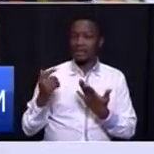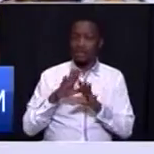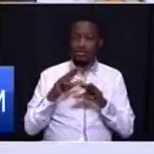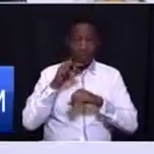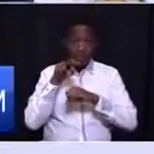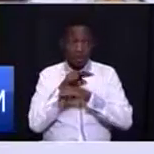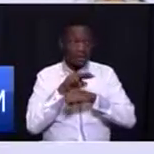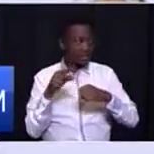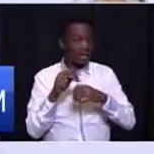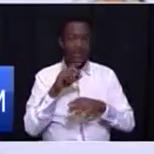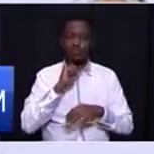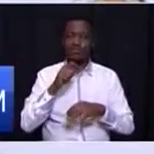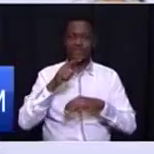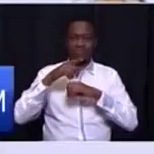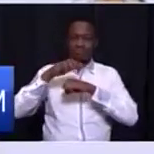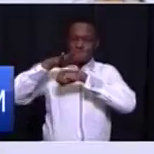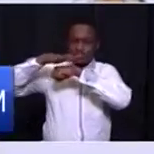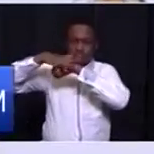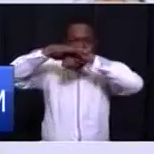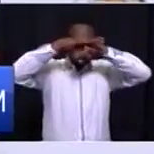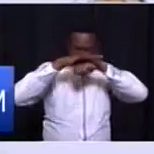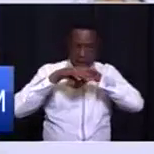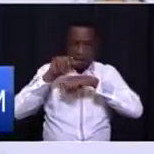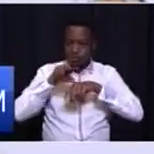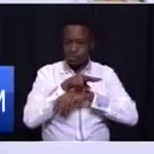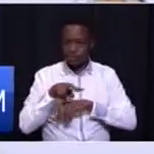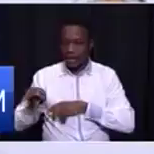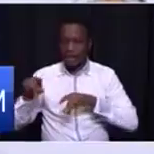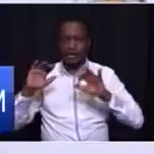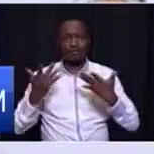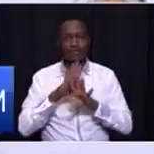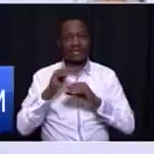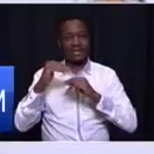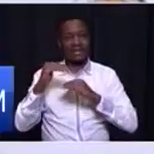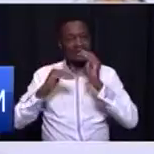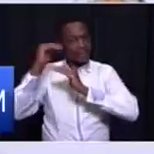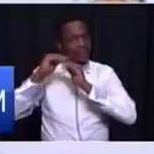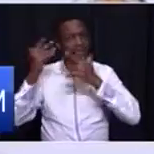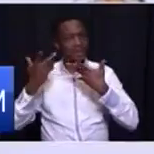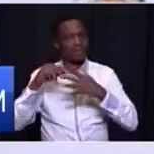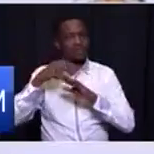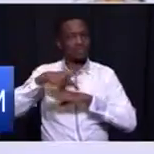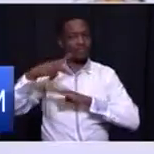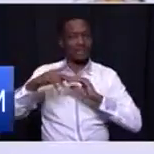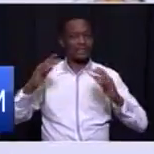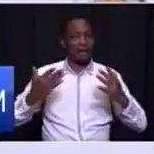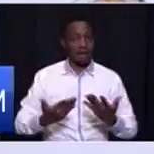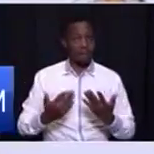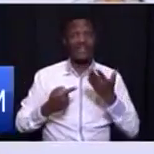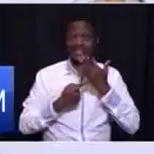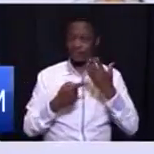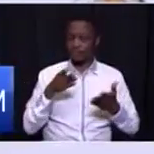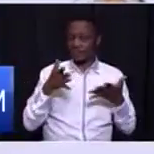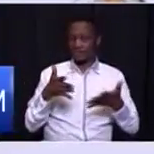monitor, using drones to monitor the implementation of infrastructure projects. General Mawela, I